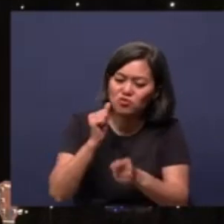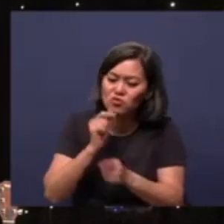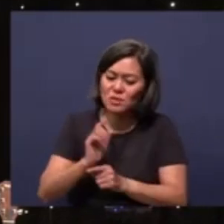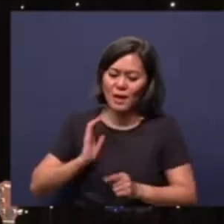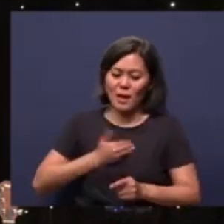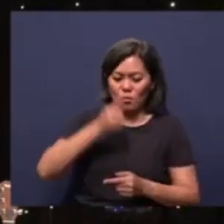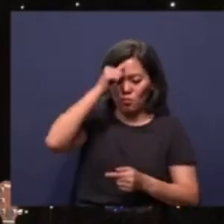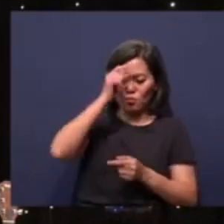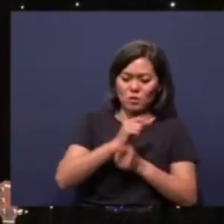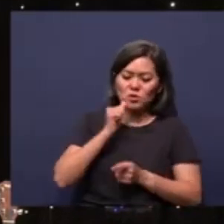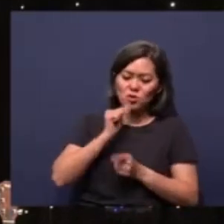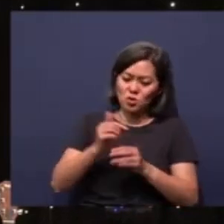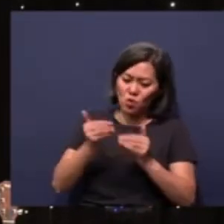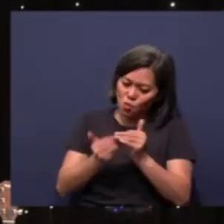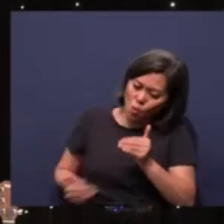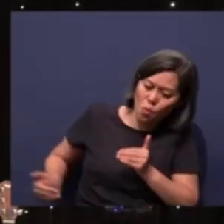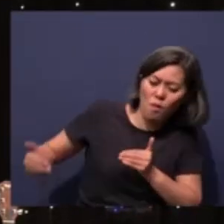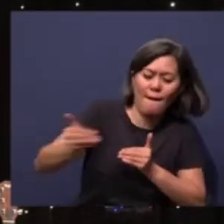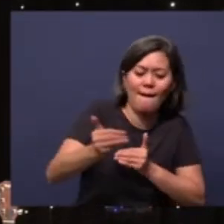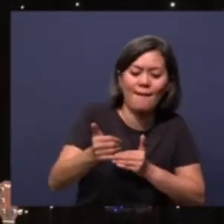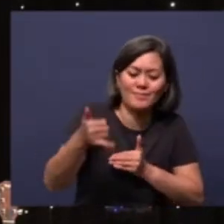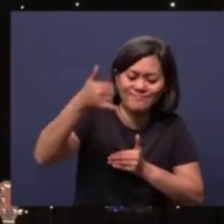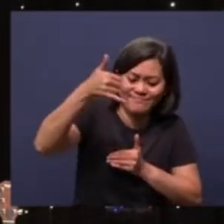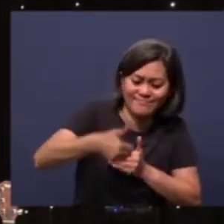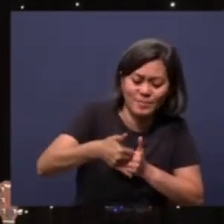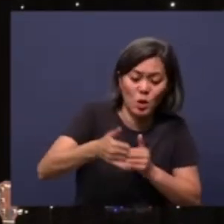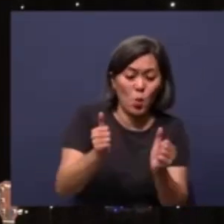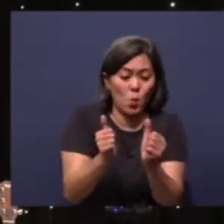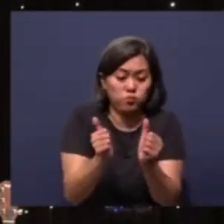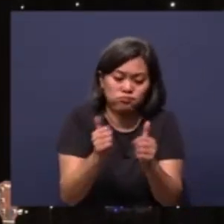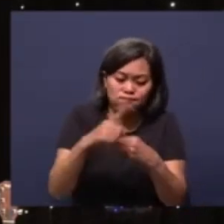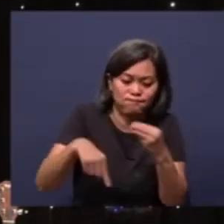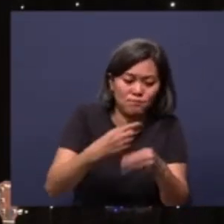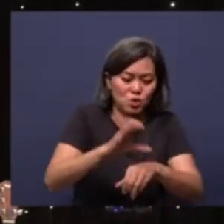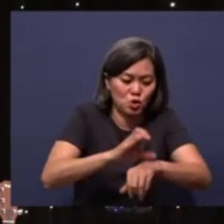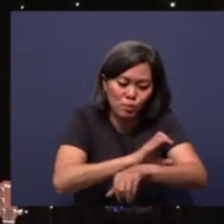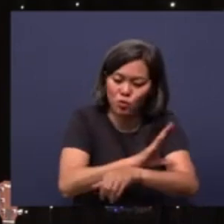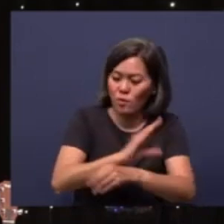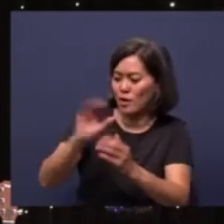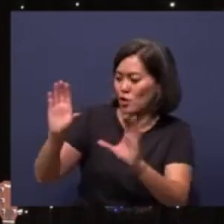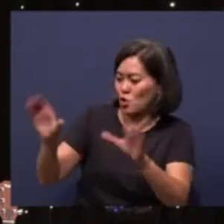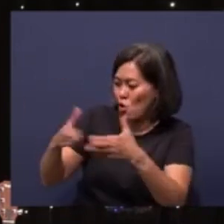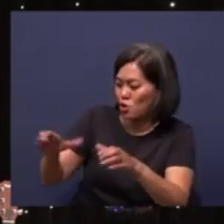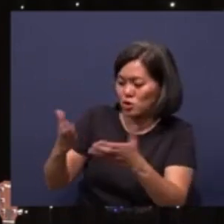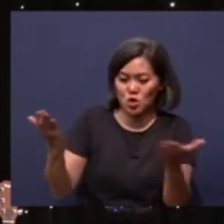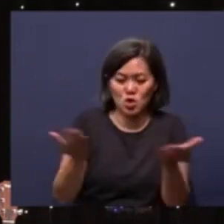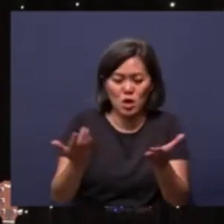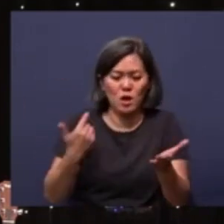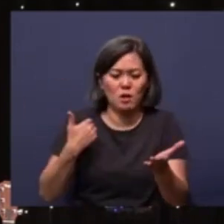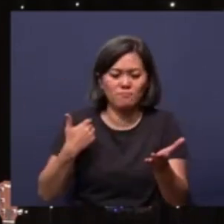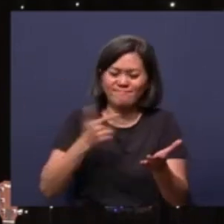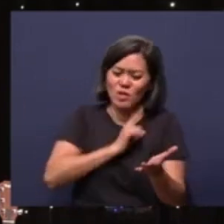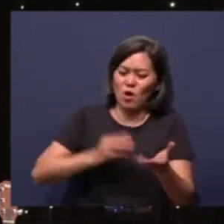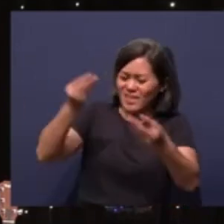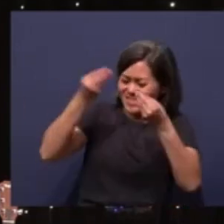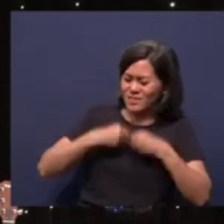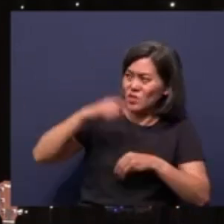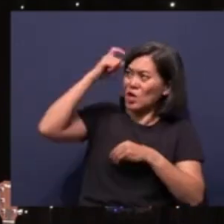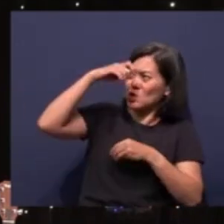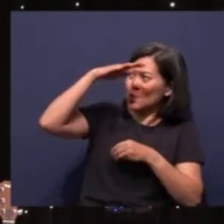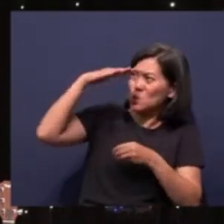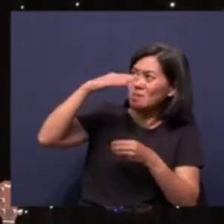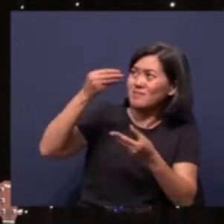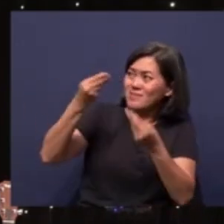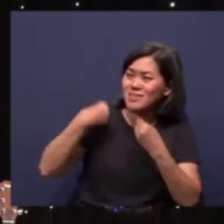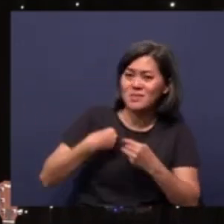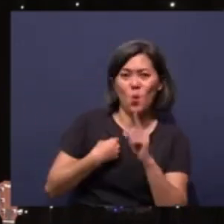brothers and sisters, with regard to the computer and the concert that we have here. Lord, will you give us wisdom that as